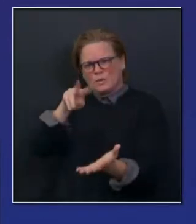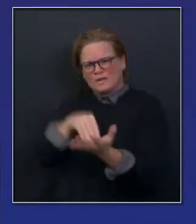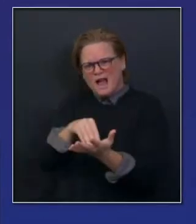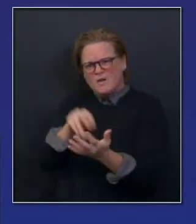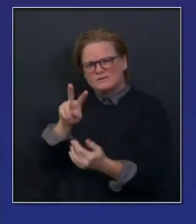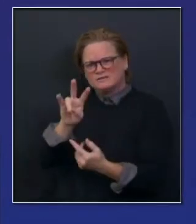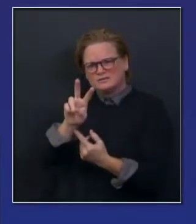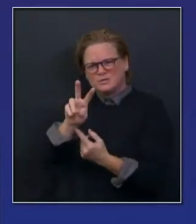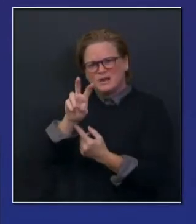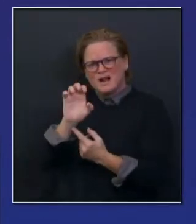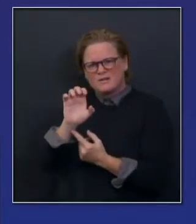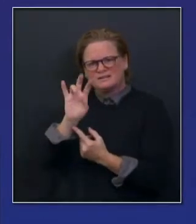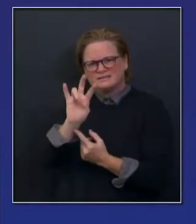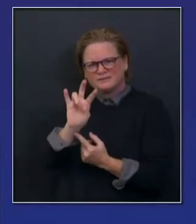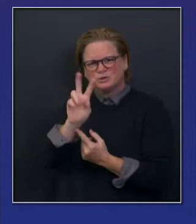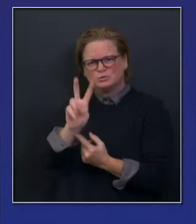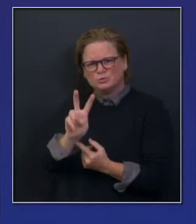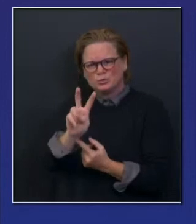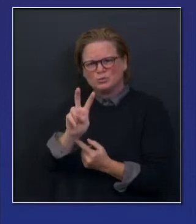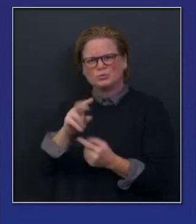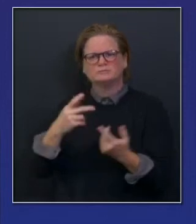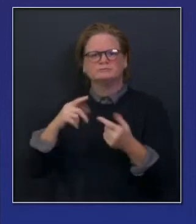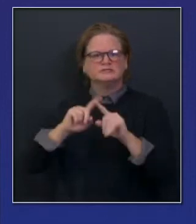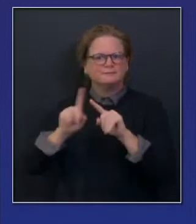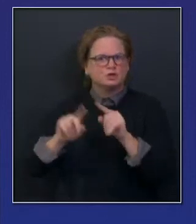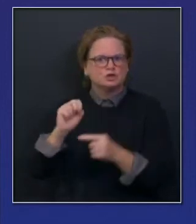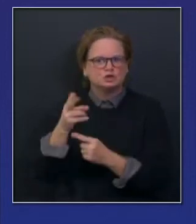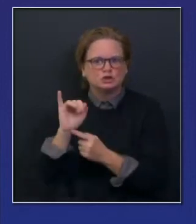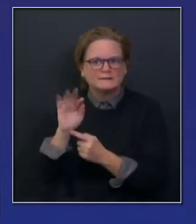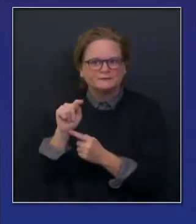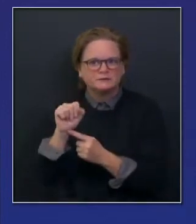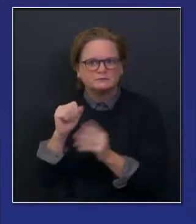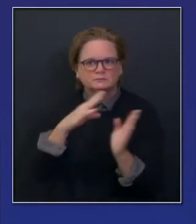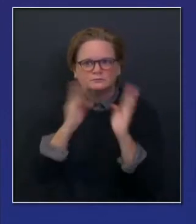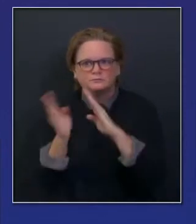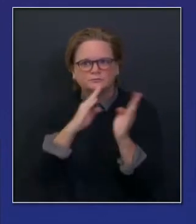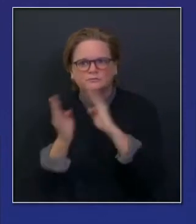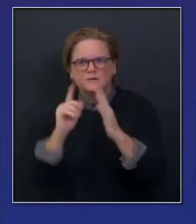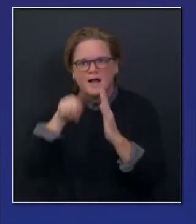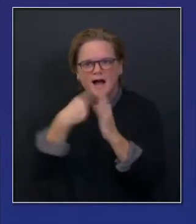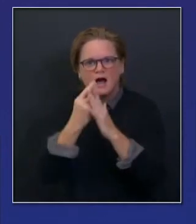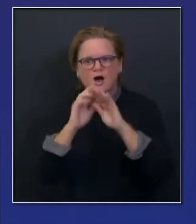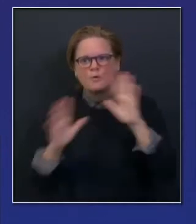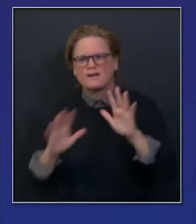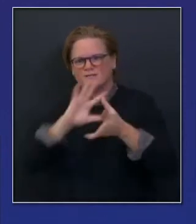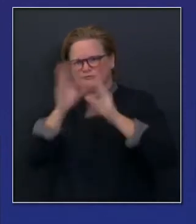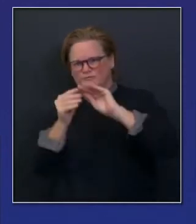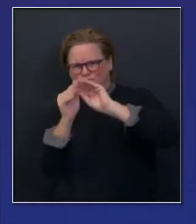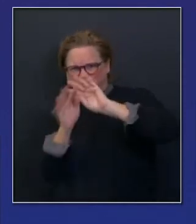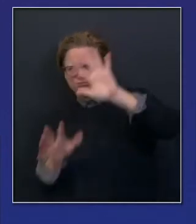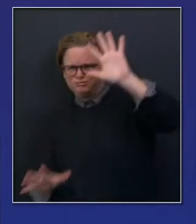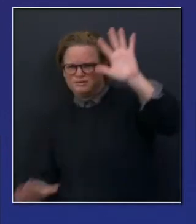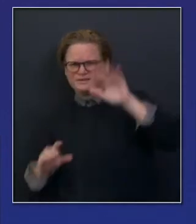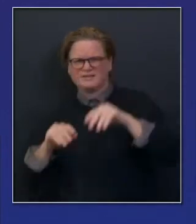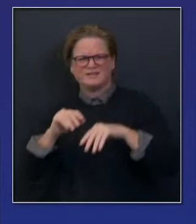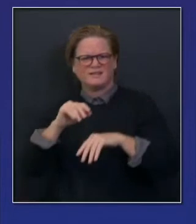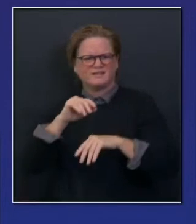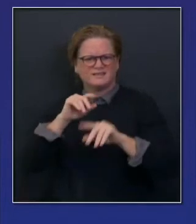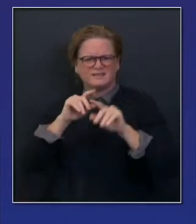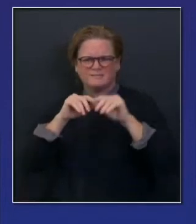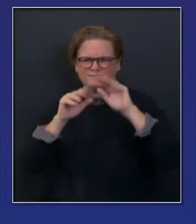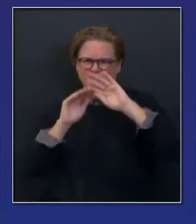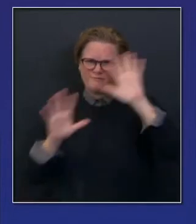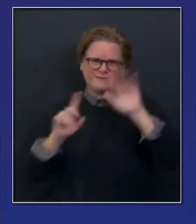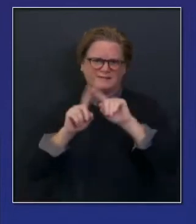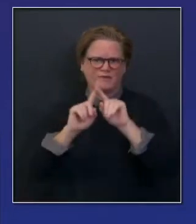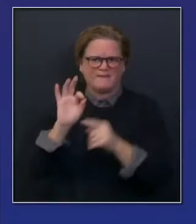program. And you see Sleep Train up there. I'm going to talk more about Sleep Train in a moment. These are alternative care facilities that we're beginning